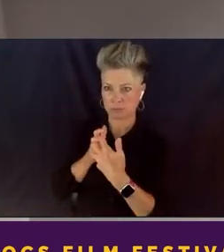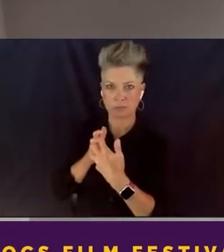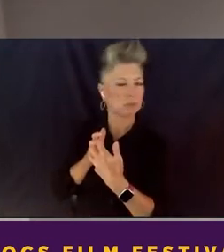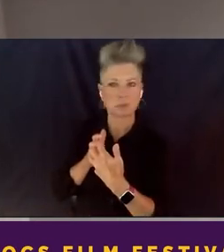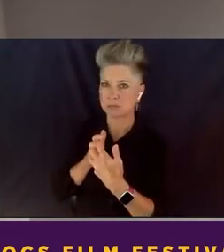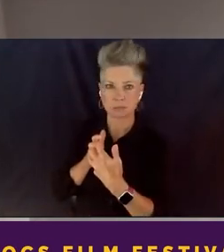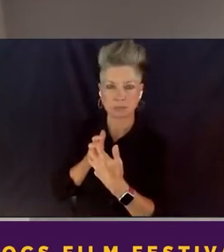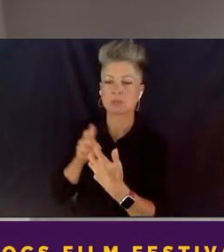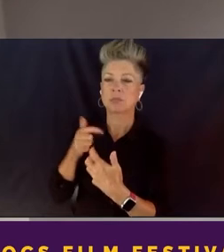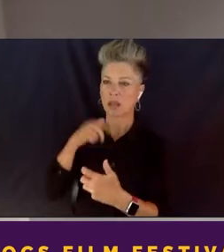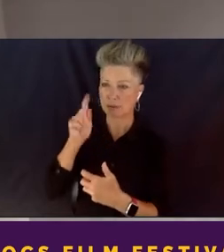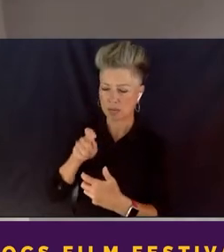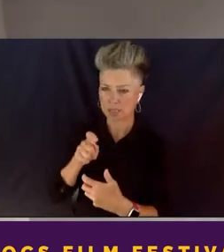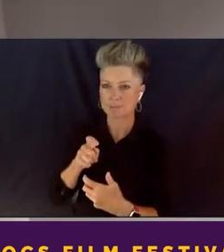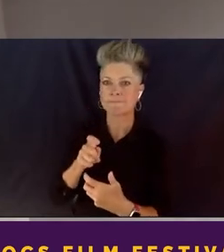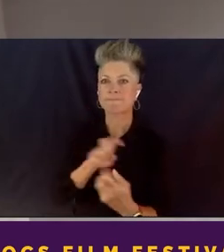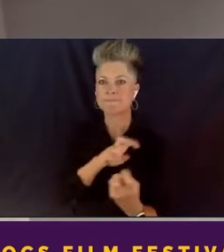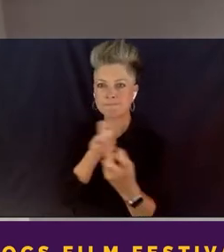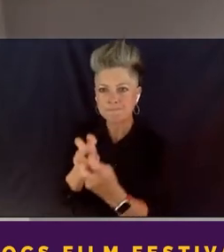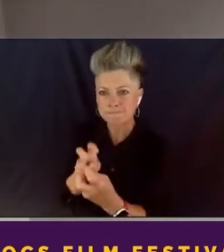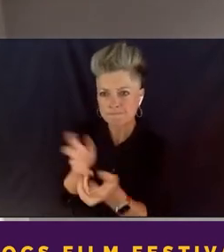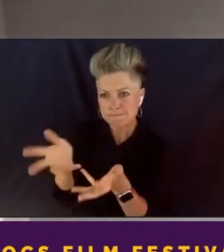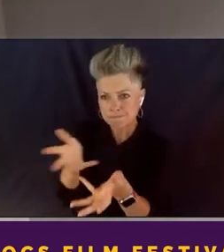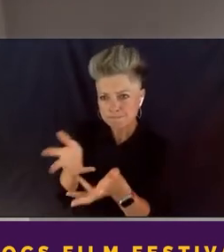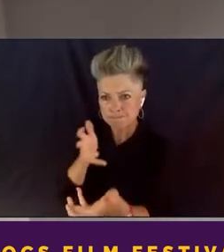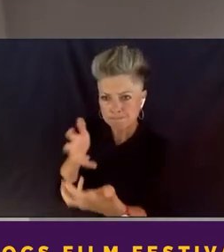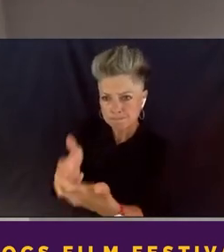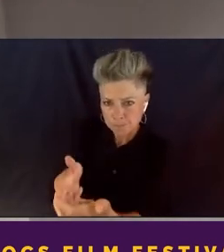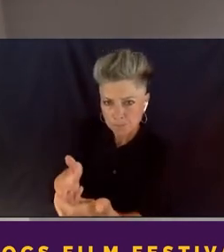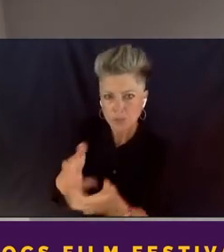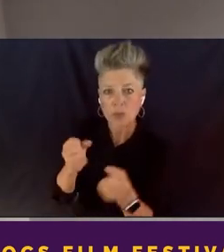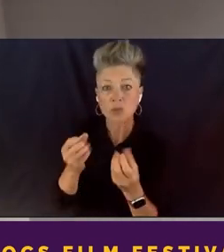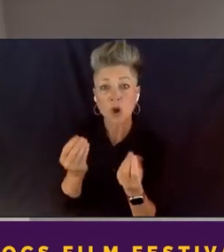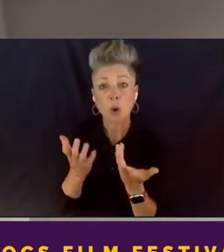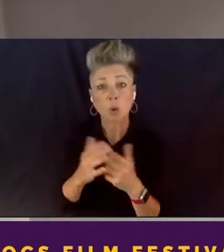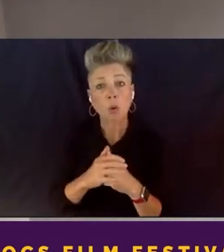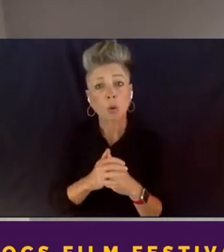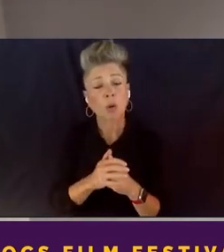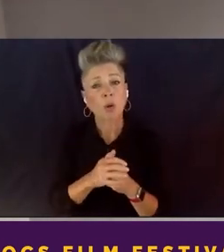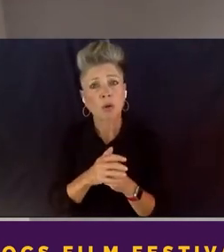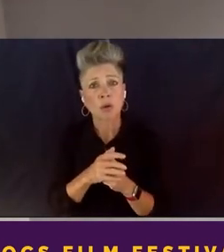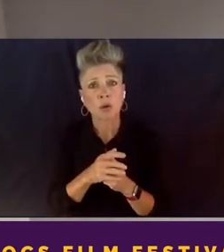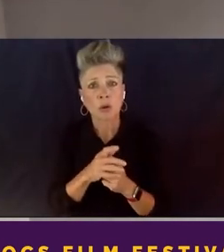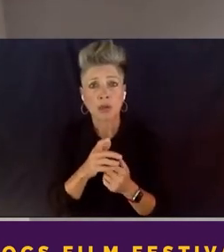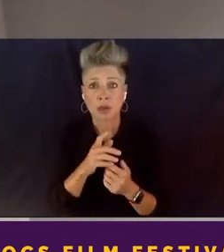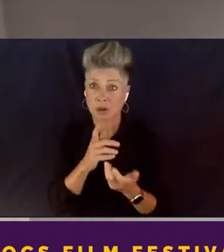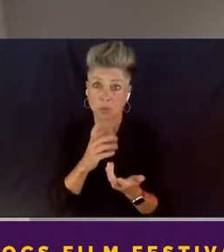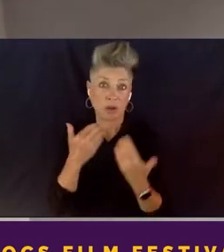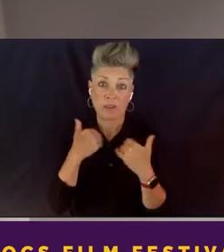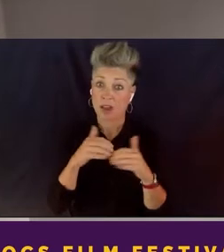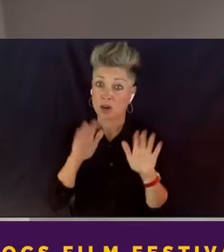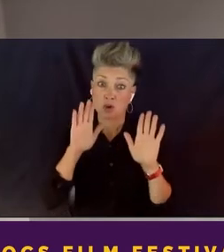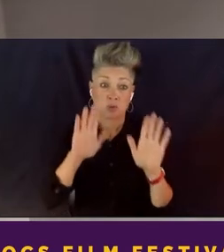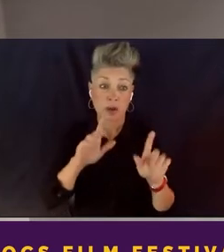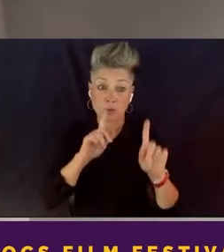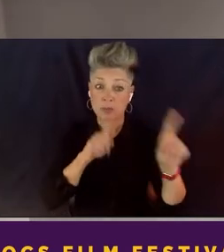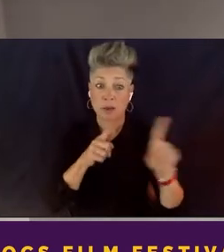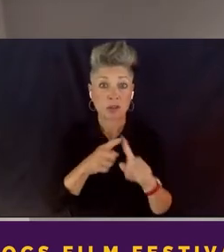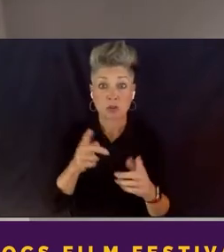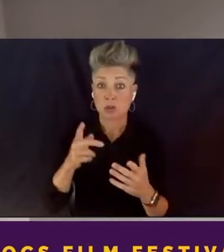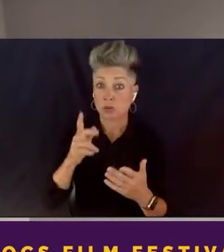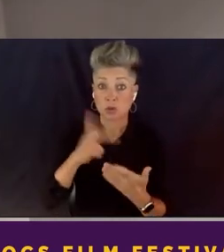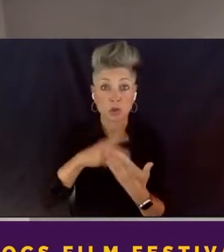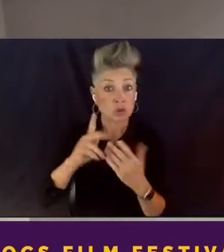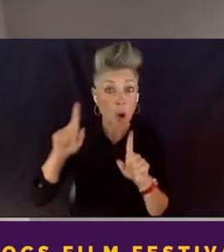so in real time, what we have seen, I think we've had an immense response to the show generally, I think we've had people who have